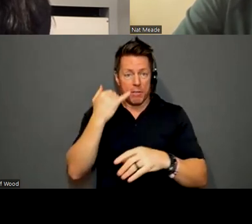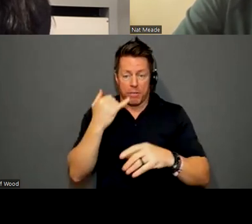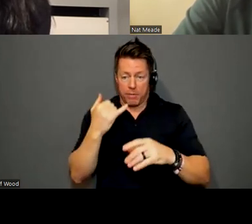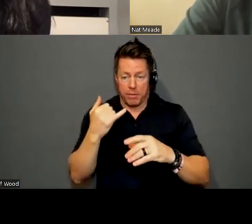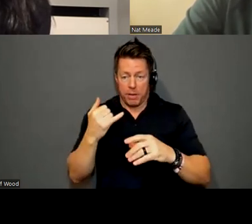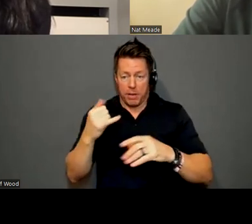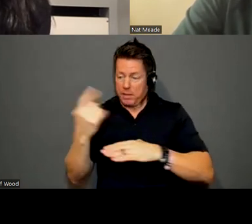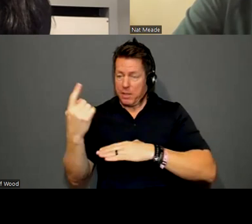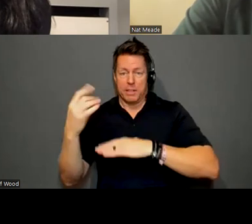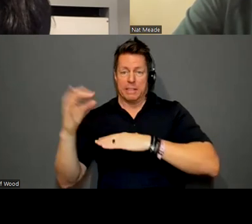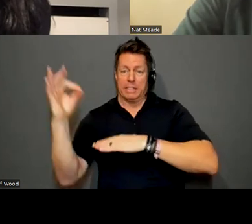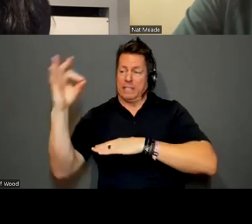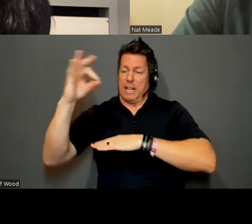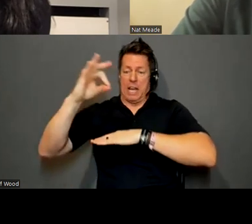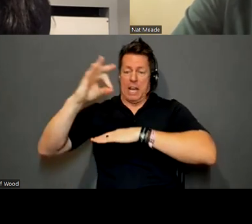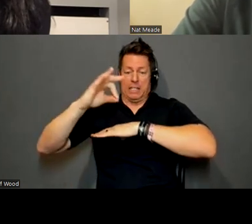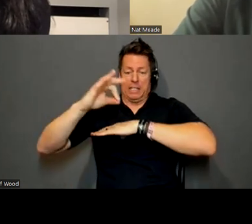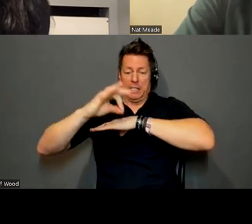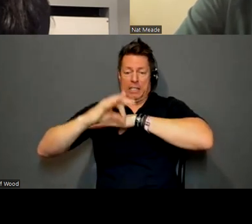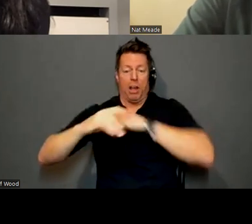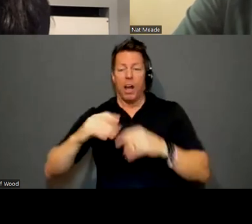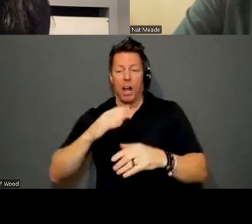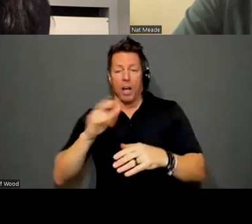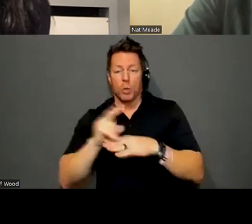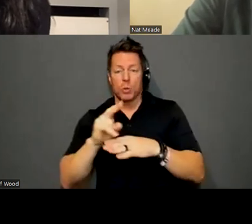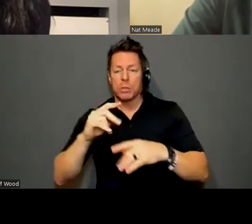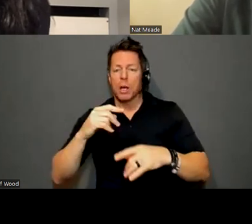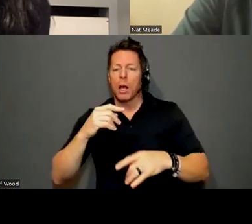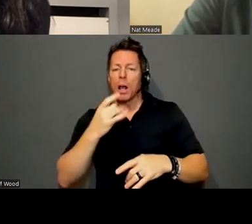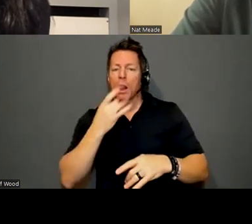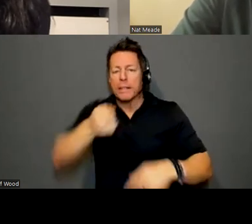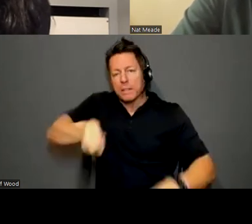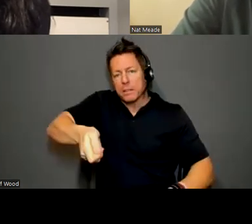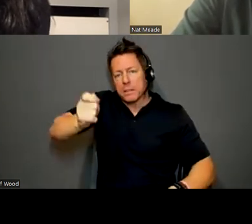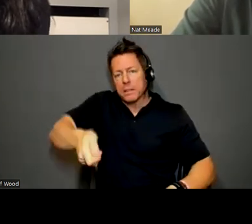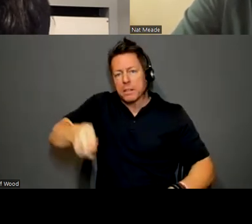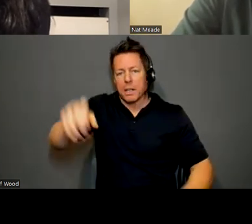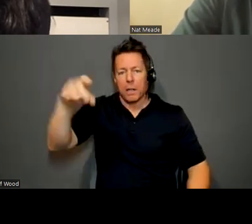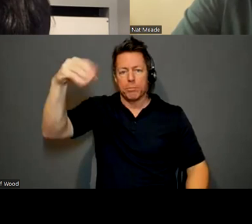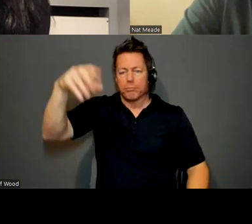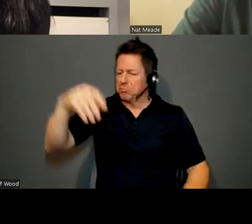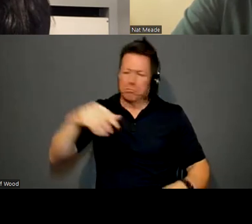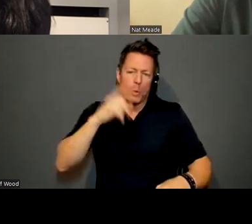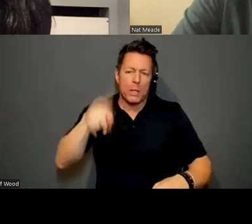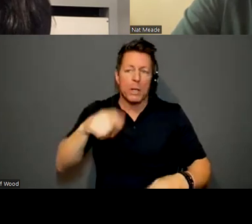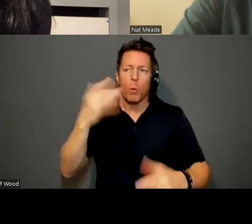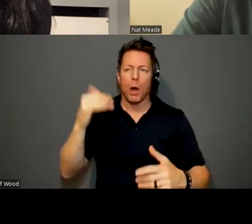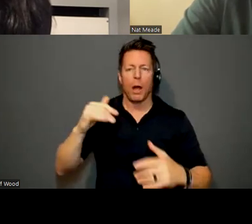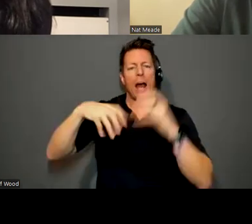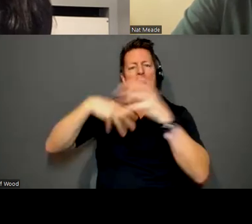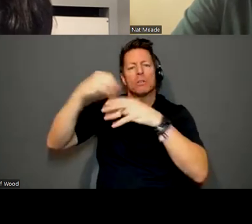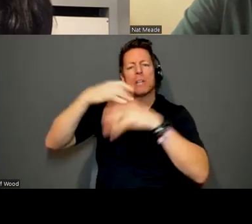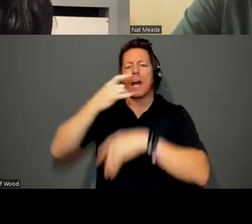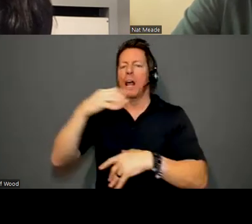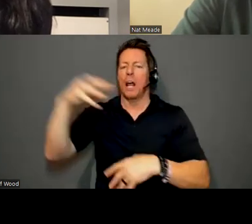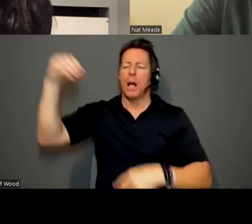daylight left, I didn't even have the artificial lights on because it just really filled the whole space. And then the